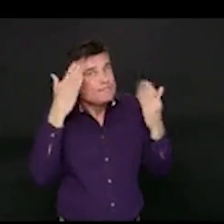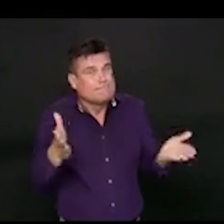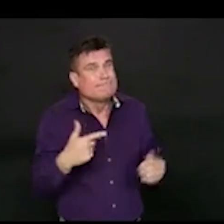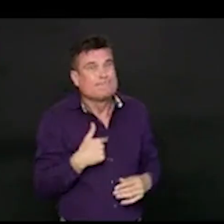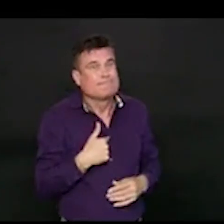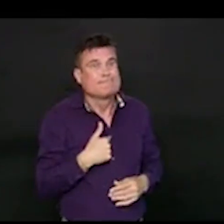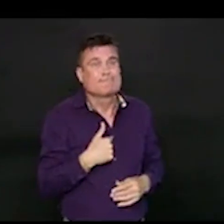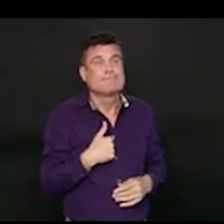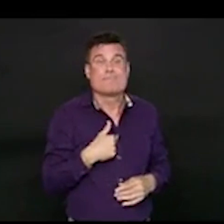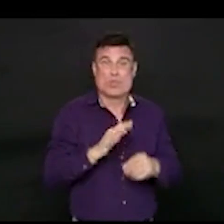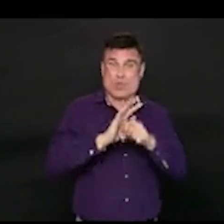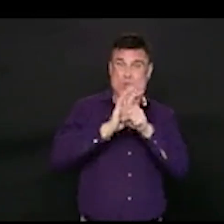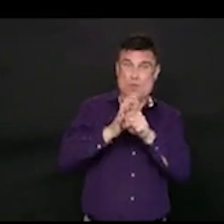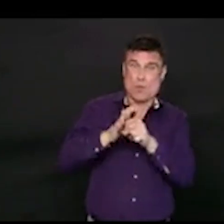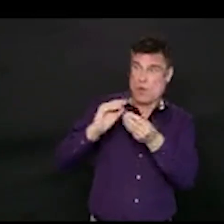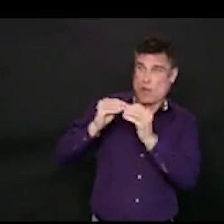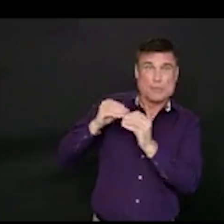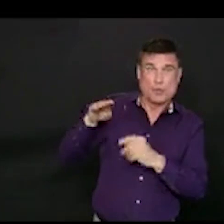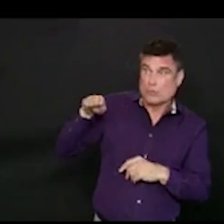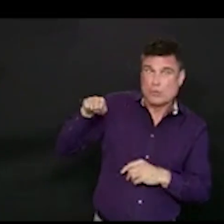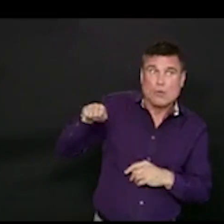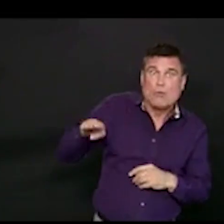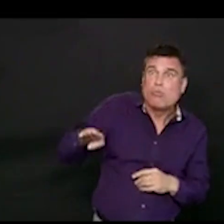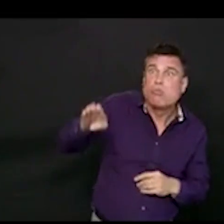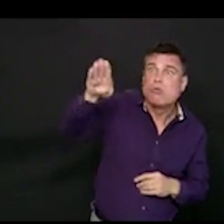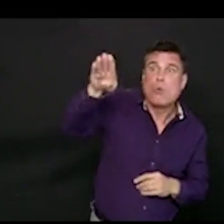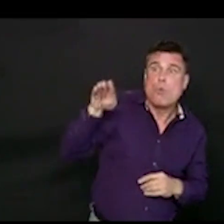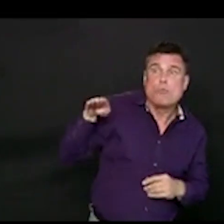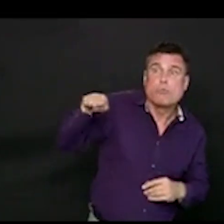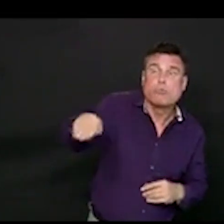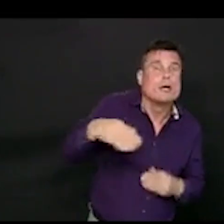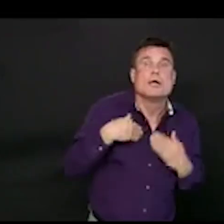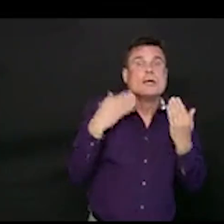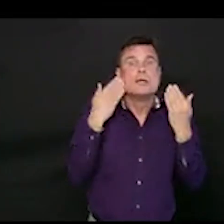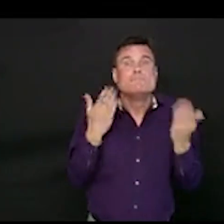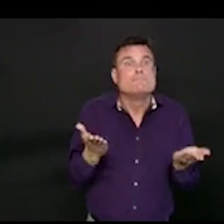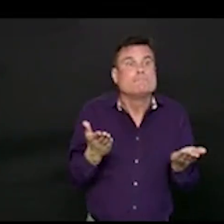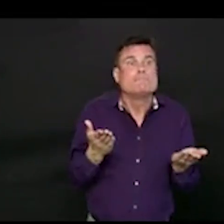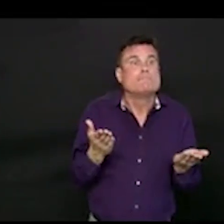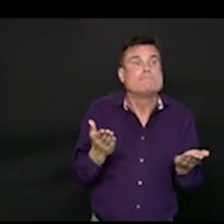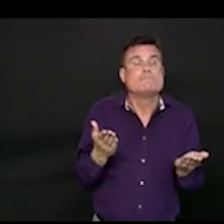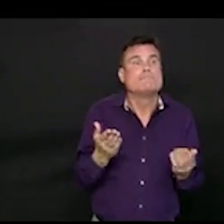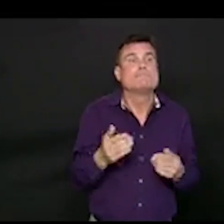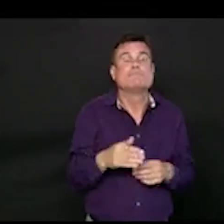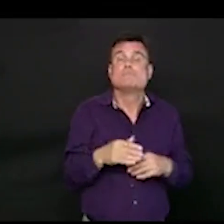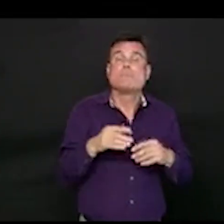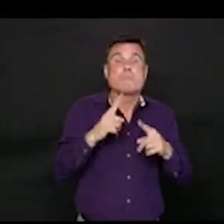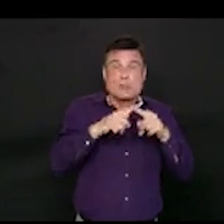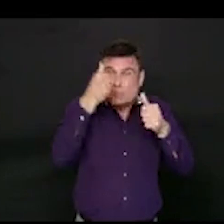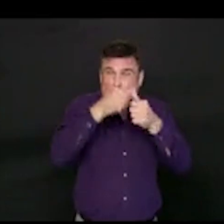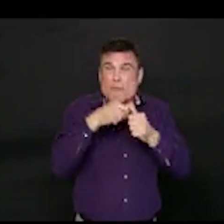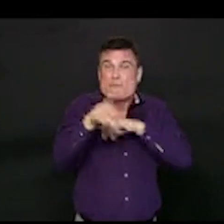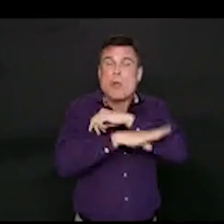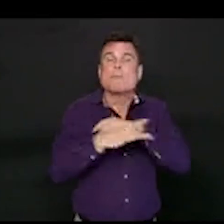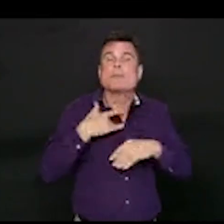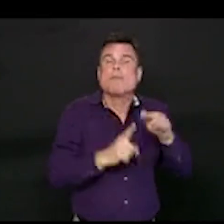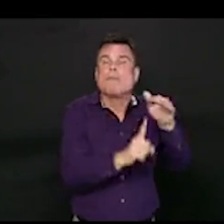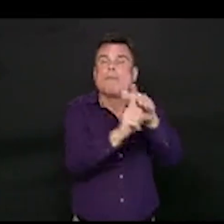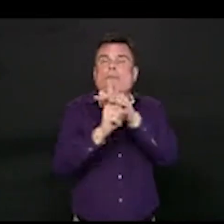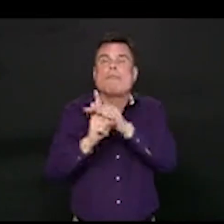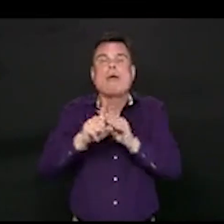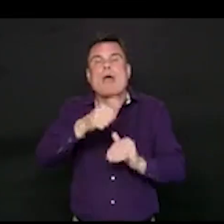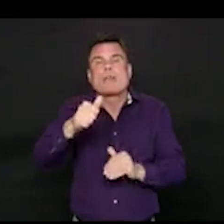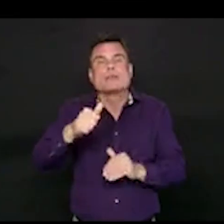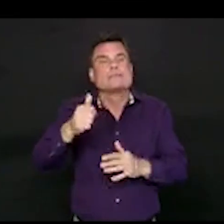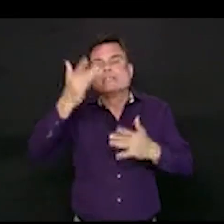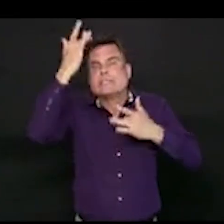influenza and other respiratory viruses come back. So that's why it's so important and part of our plan to make sure that we continue to